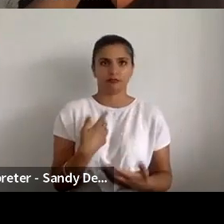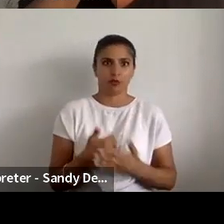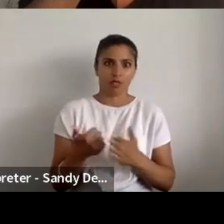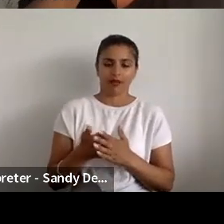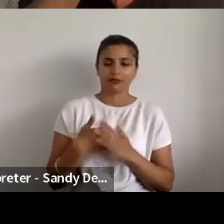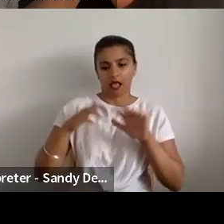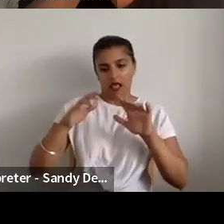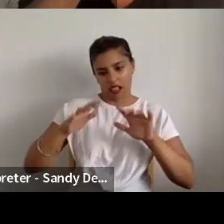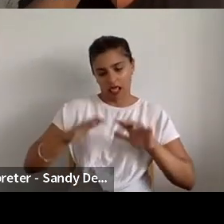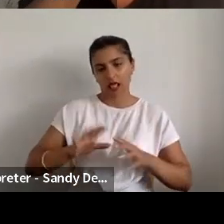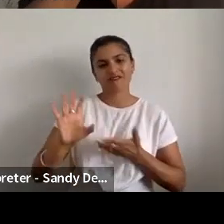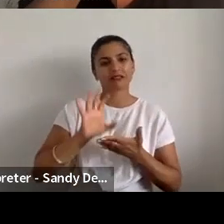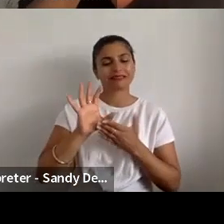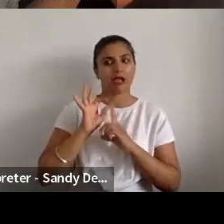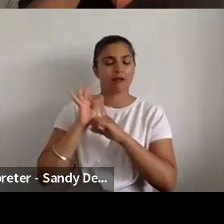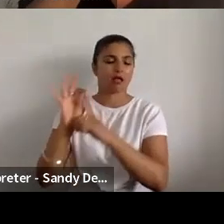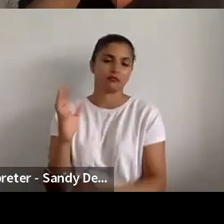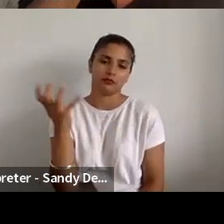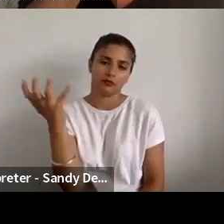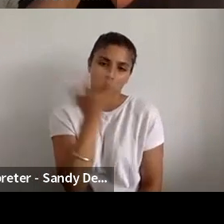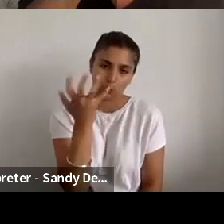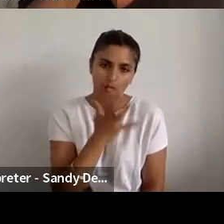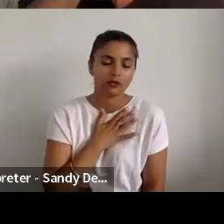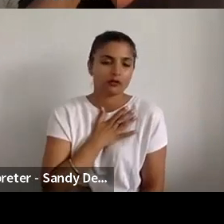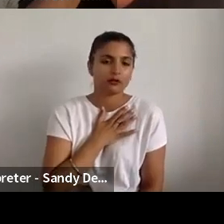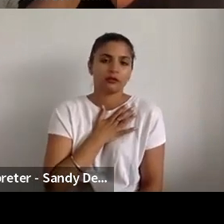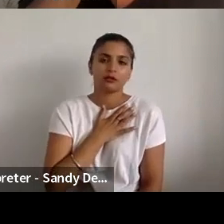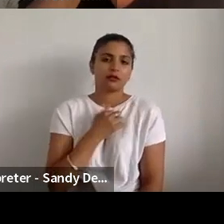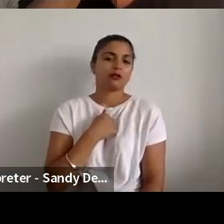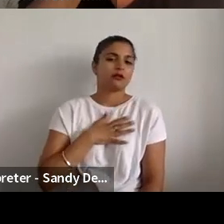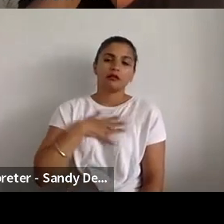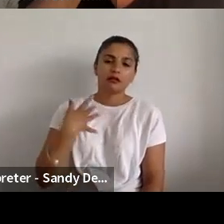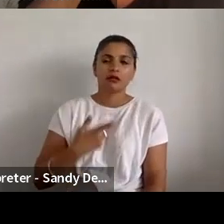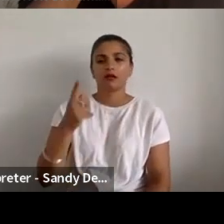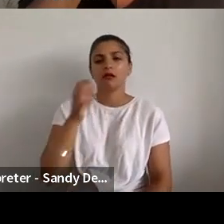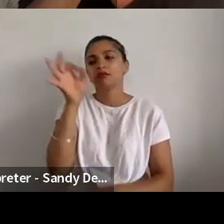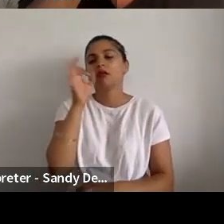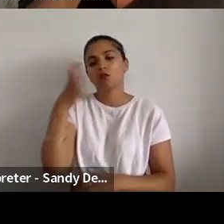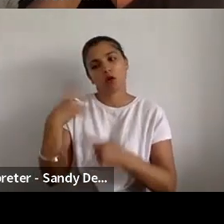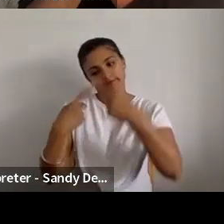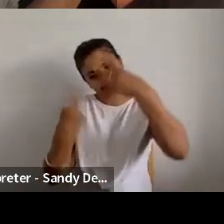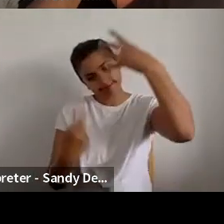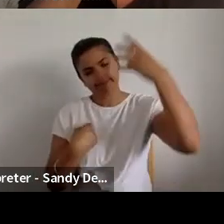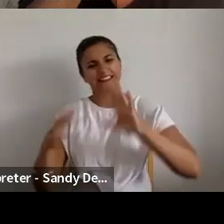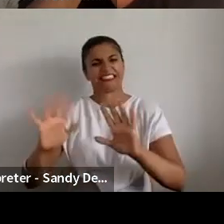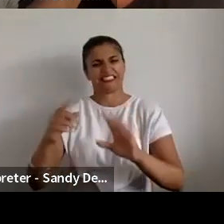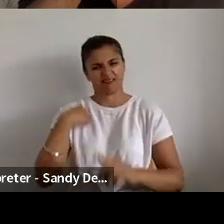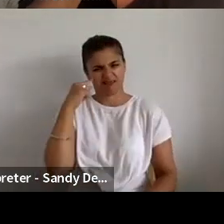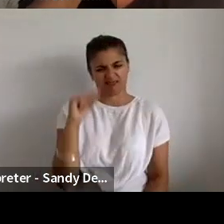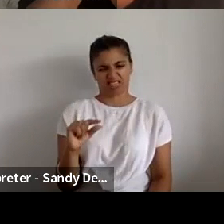we think that no one should ever be doing more than sending a link or a CV for like such a small pot of money.